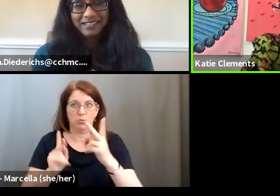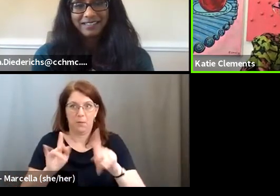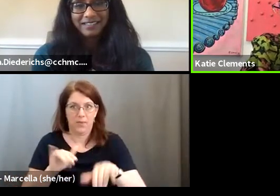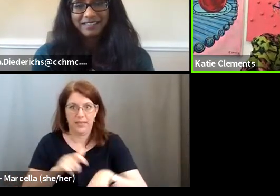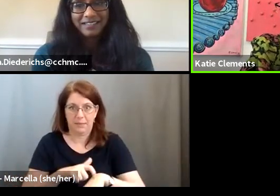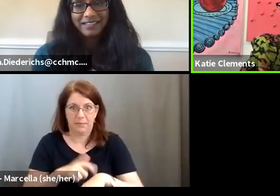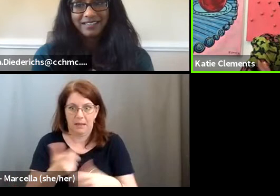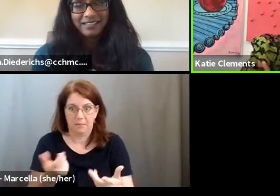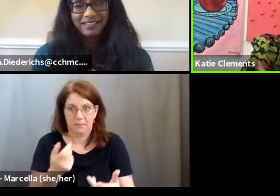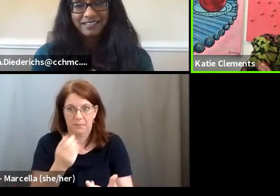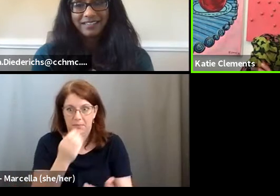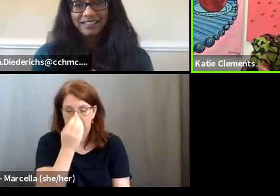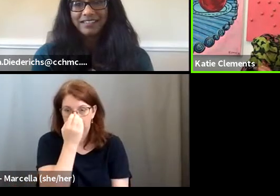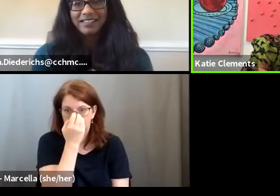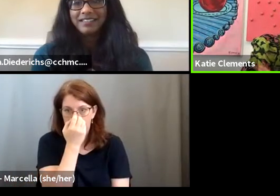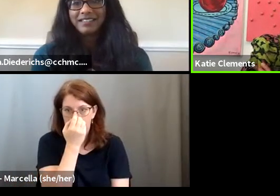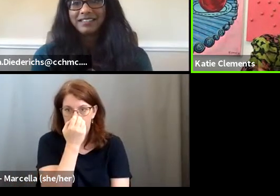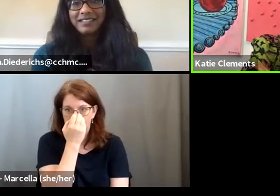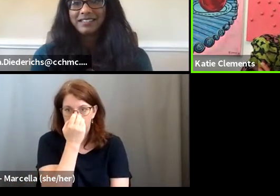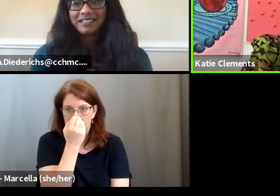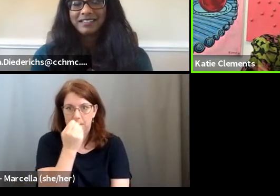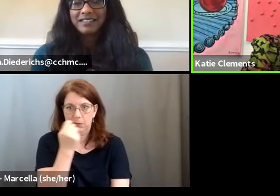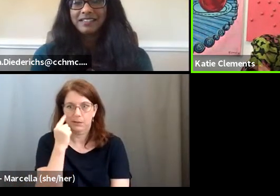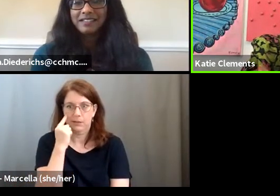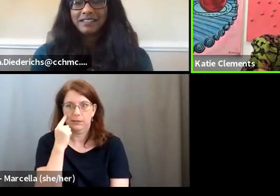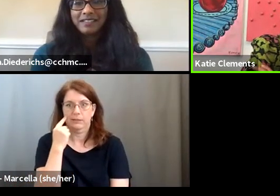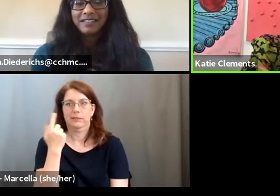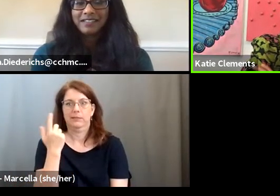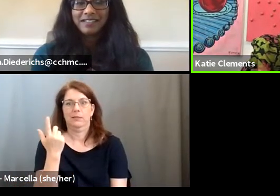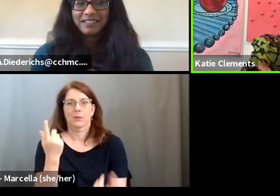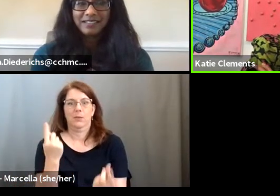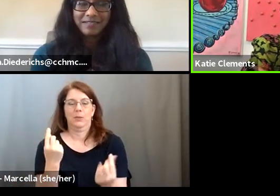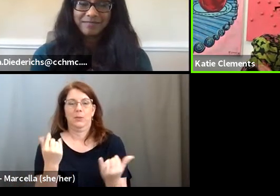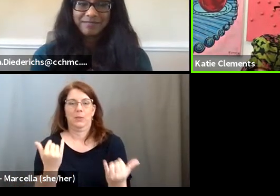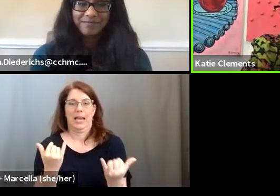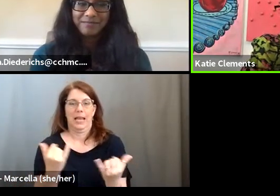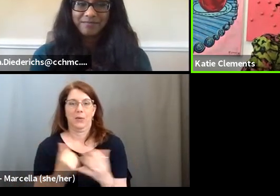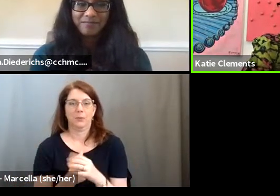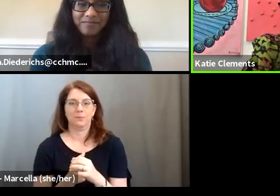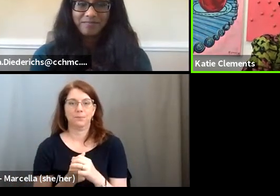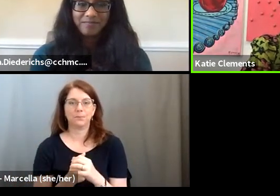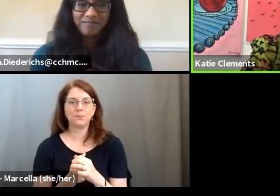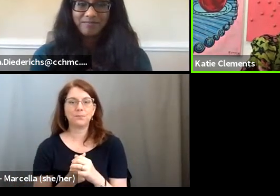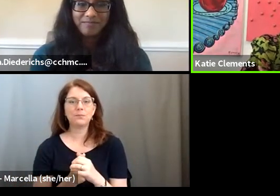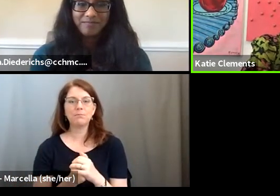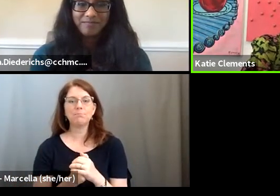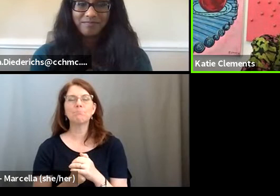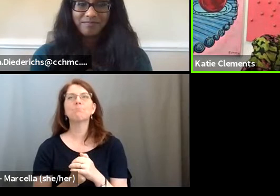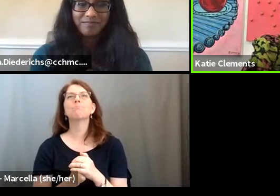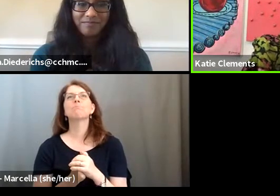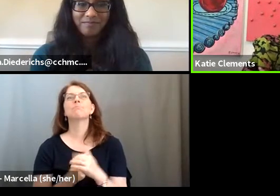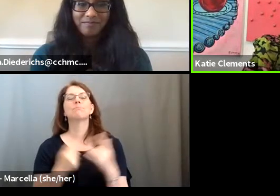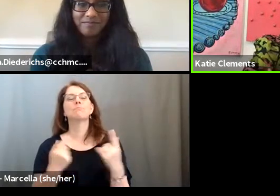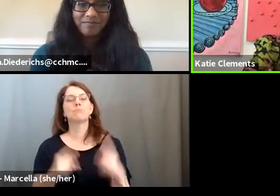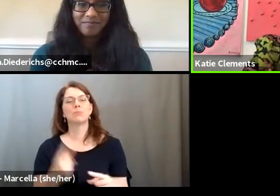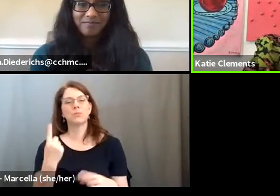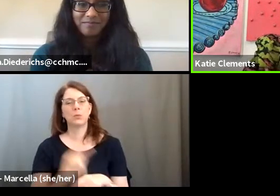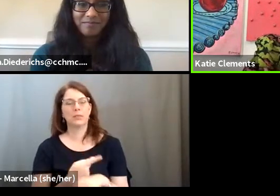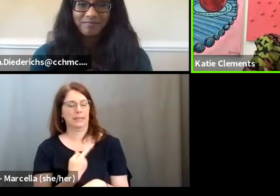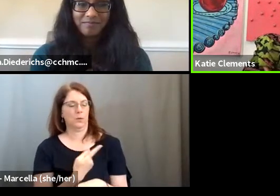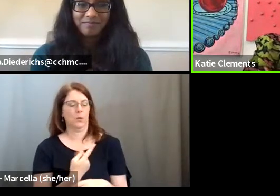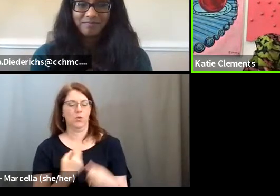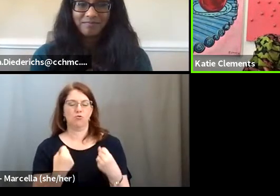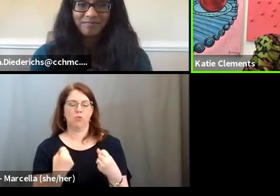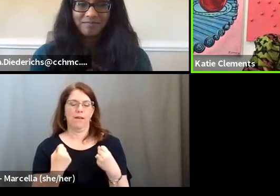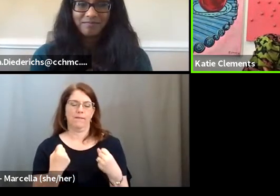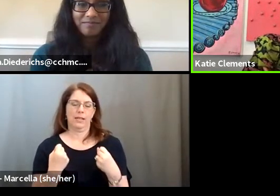we were like, OK, now what are we going to do? So we were trying to think of different strategies. So there was one day we were driving down